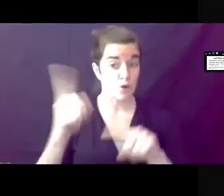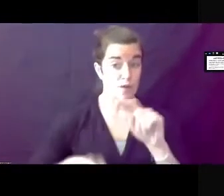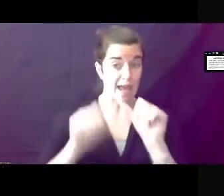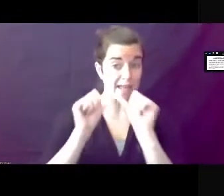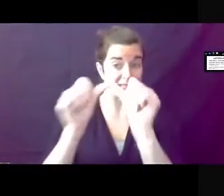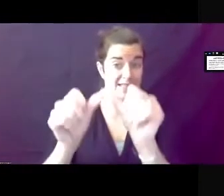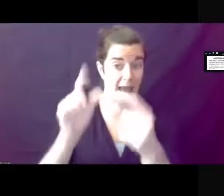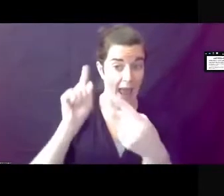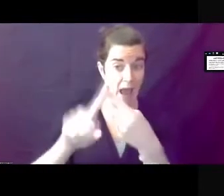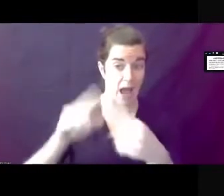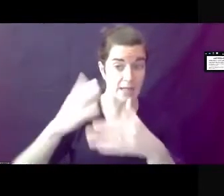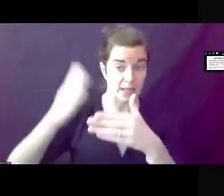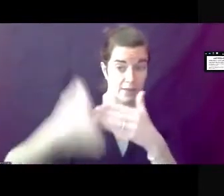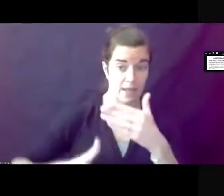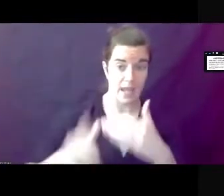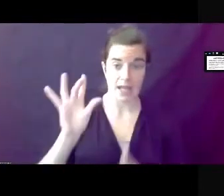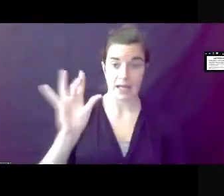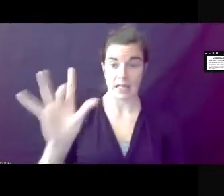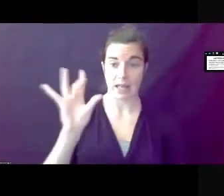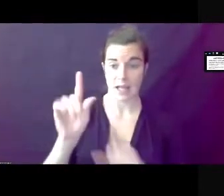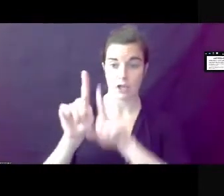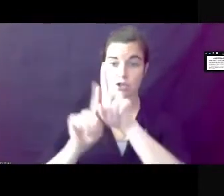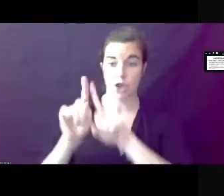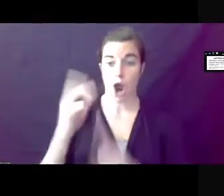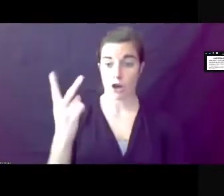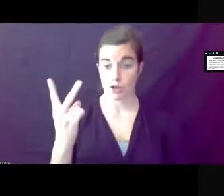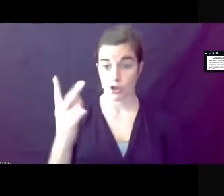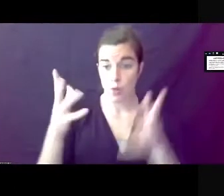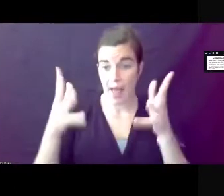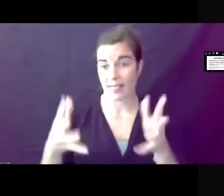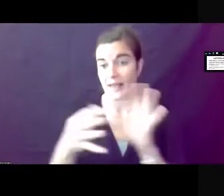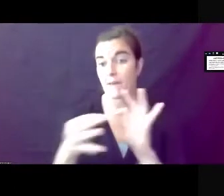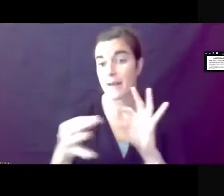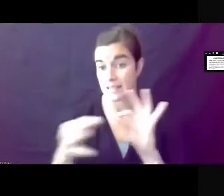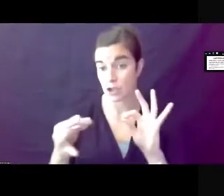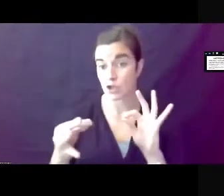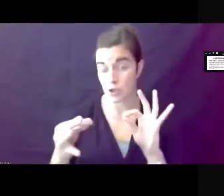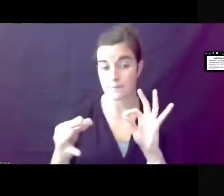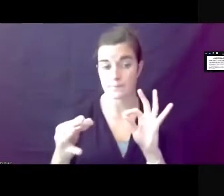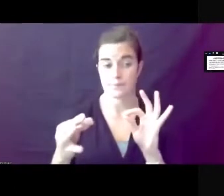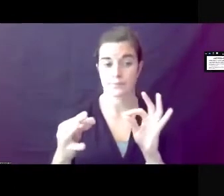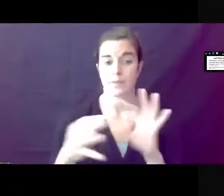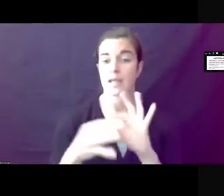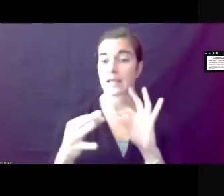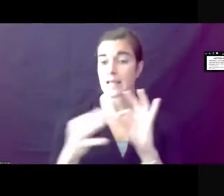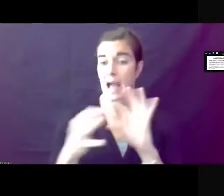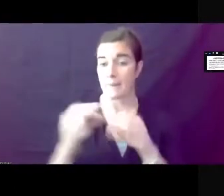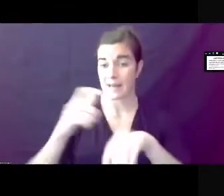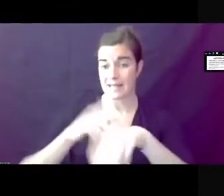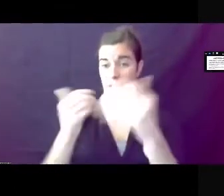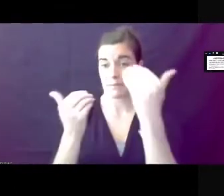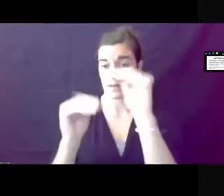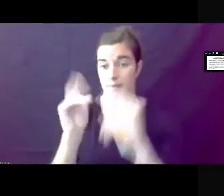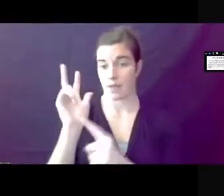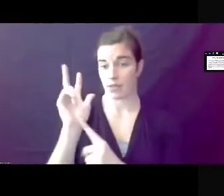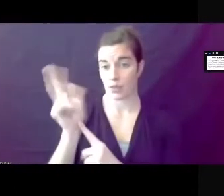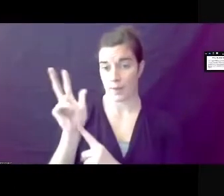end, however, you can press star 2 and leave a voice message. Comment time is limited to three minutes.